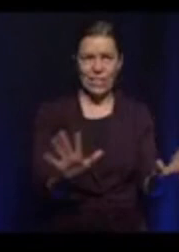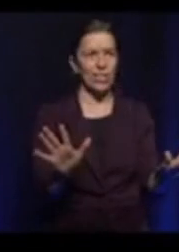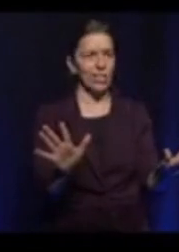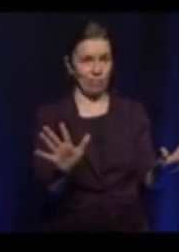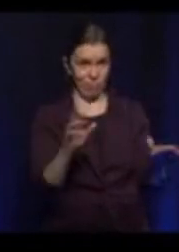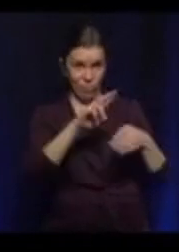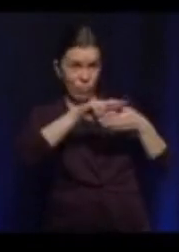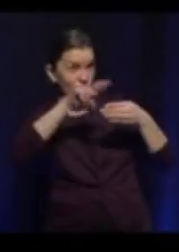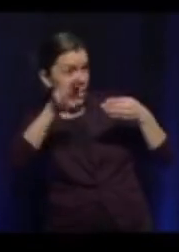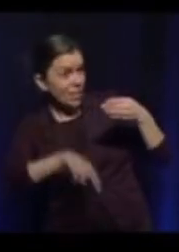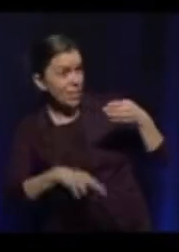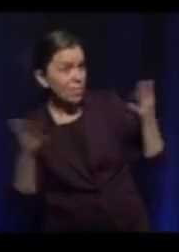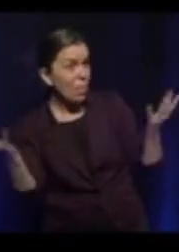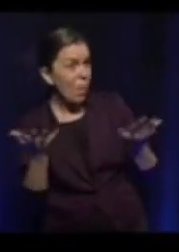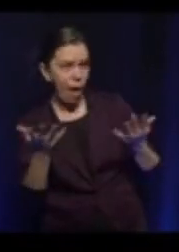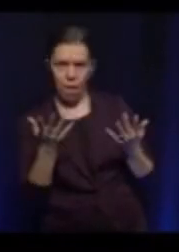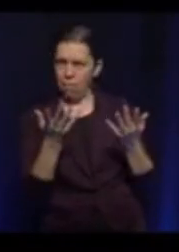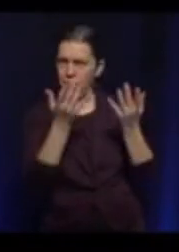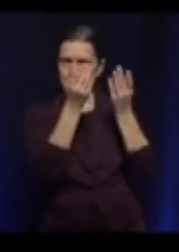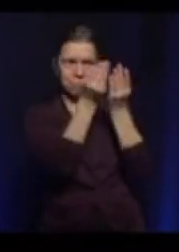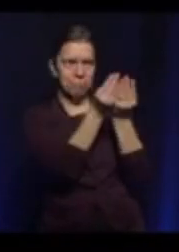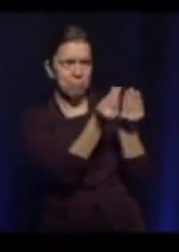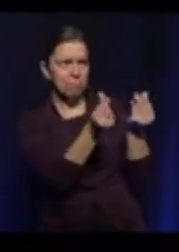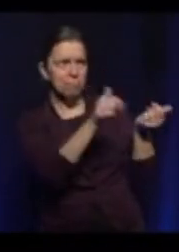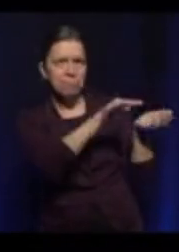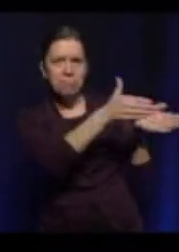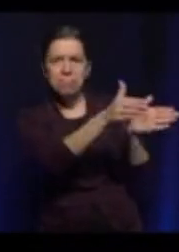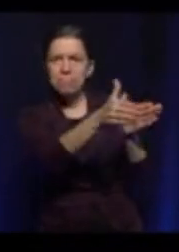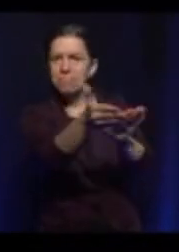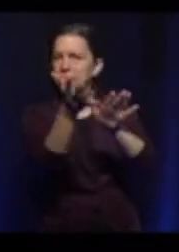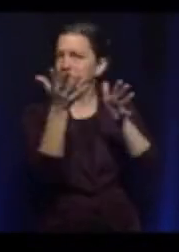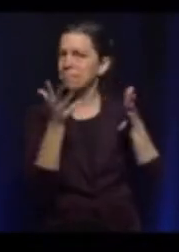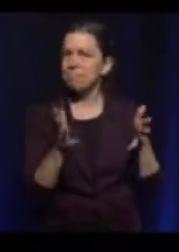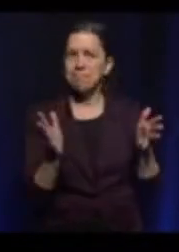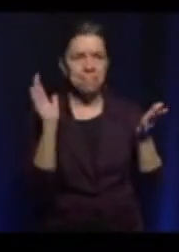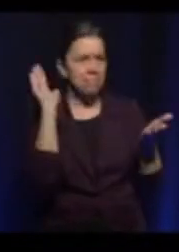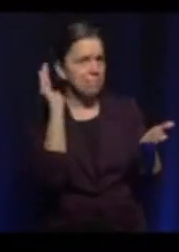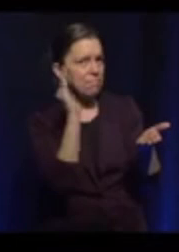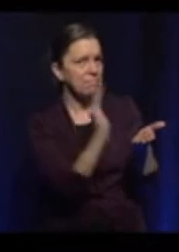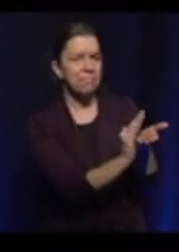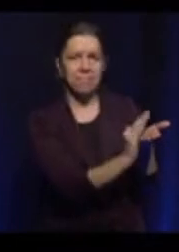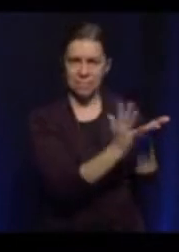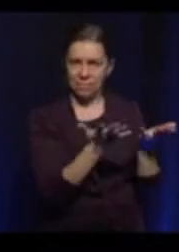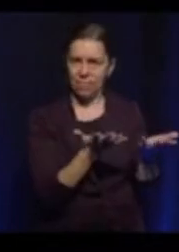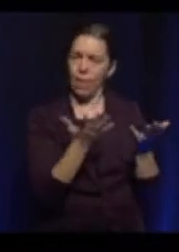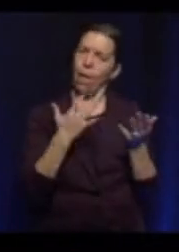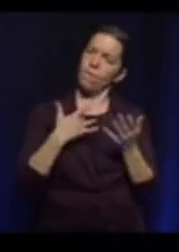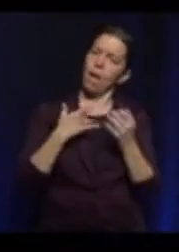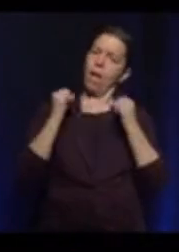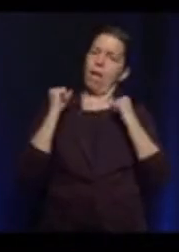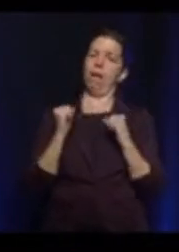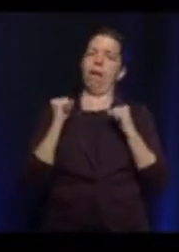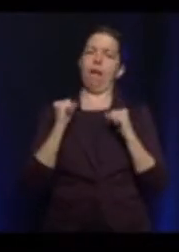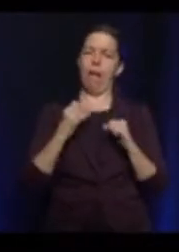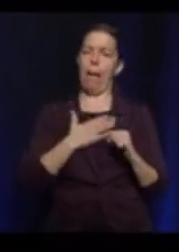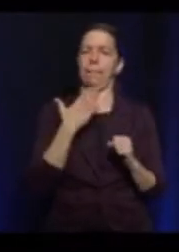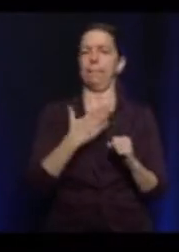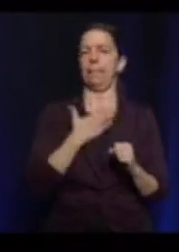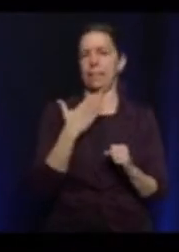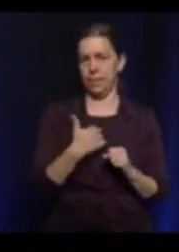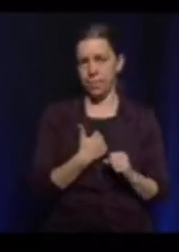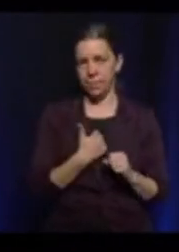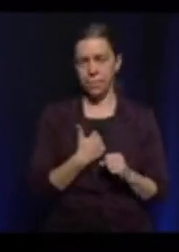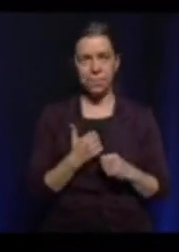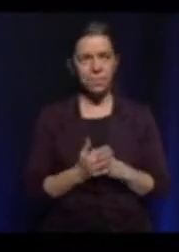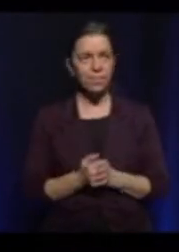debt in CHSLDs. We've also vaccinated almost half of the people living in senior